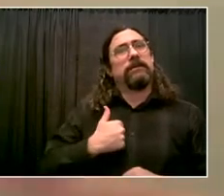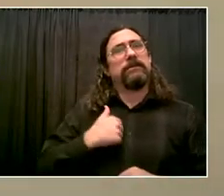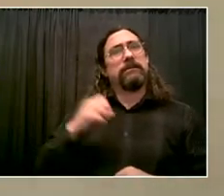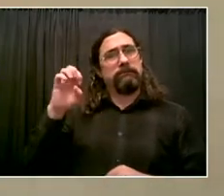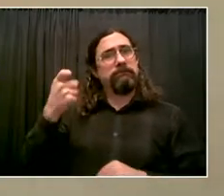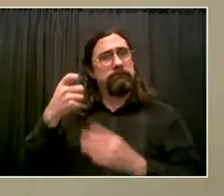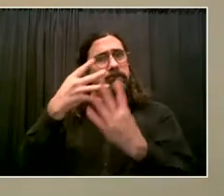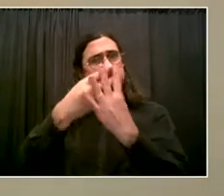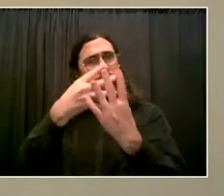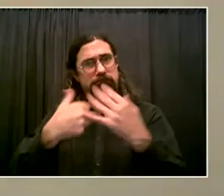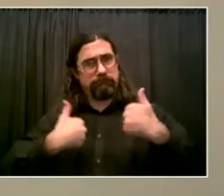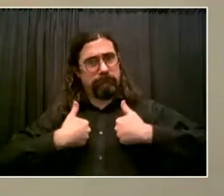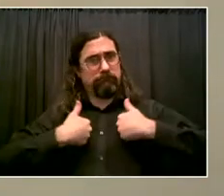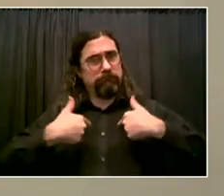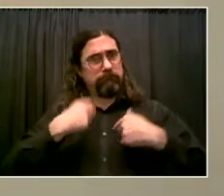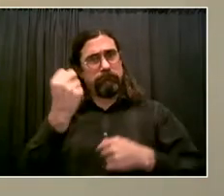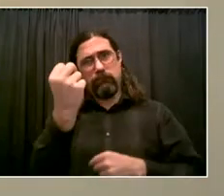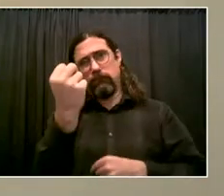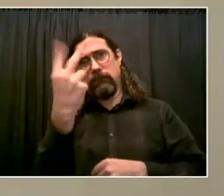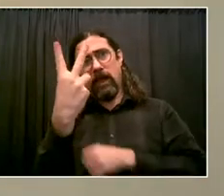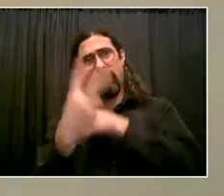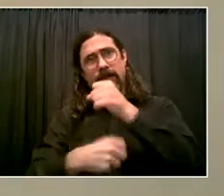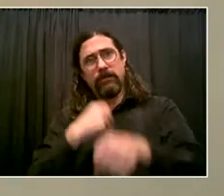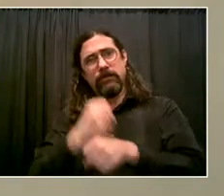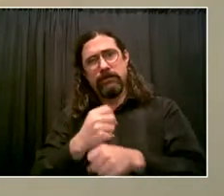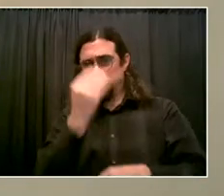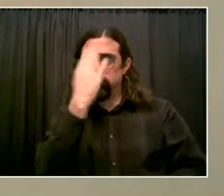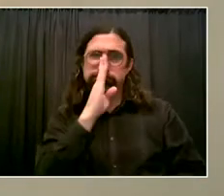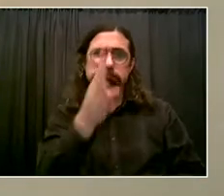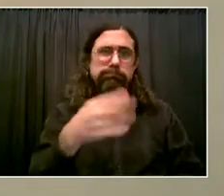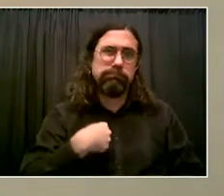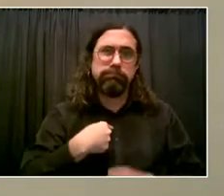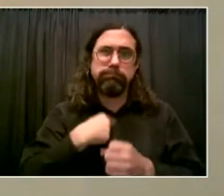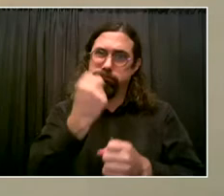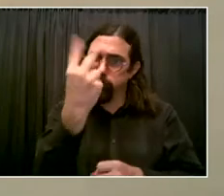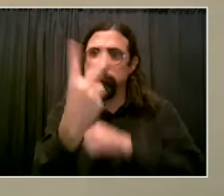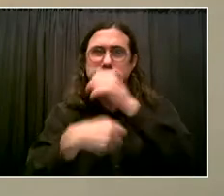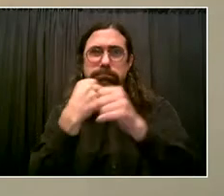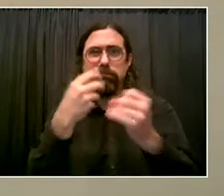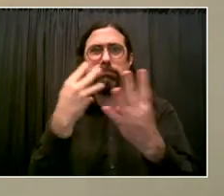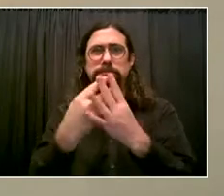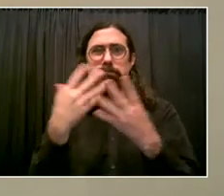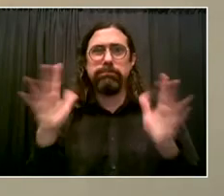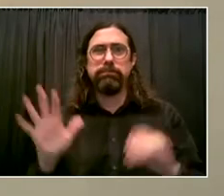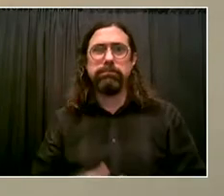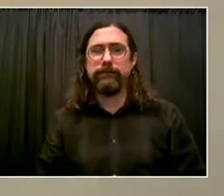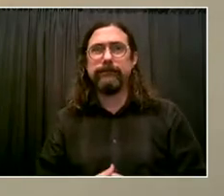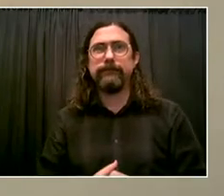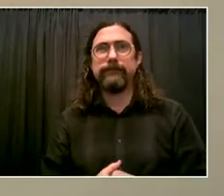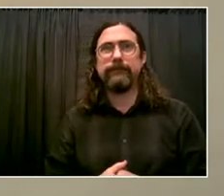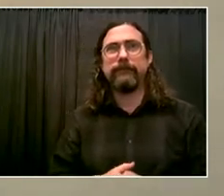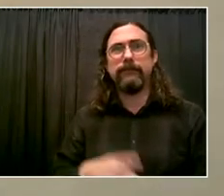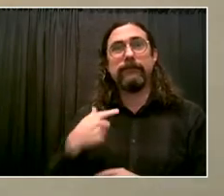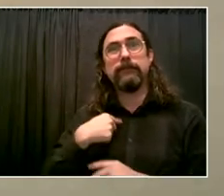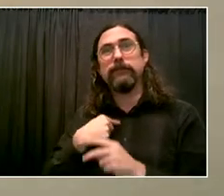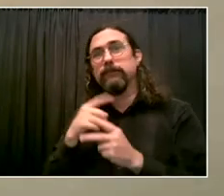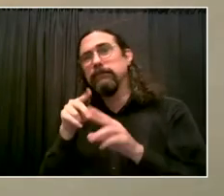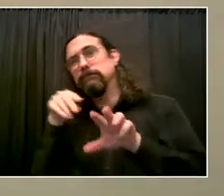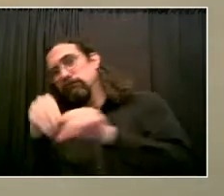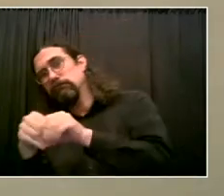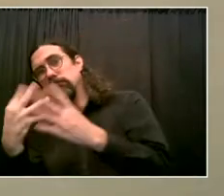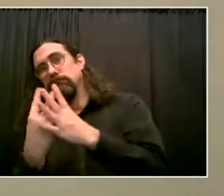During that process, one wakes up and one begins to realize, how do we come back and really restore and help the communities we once